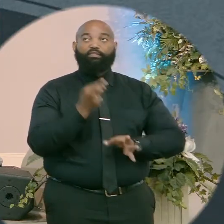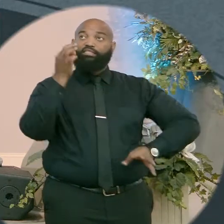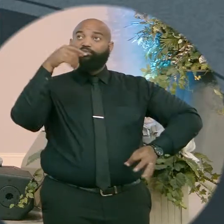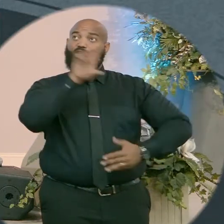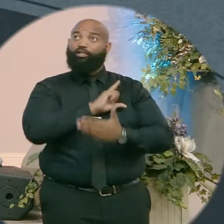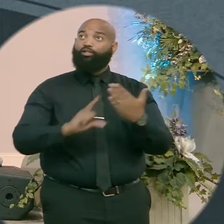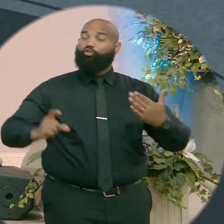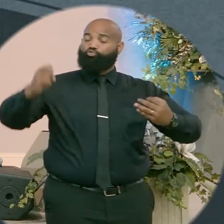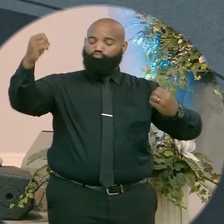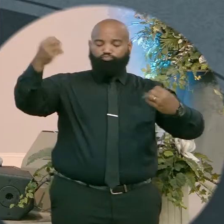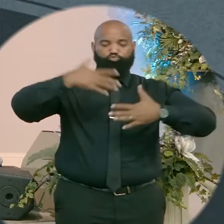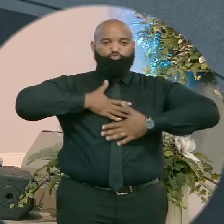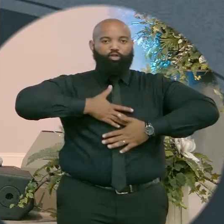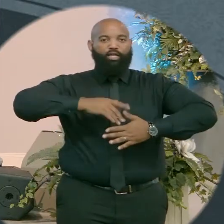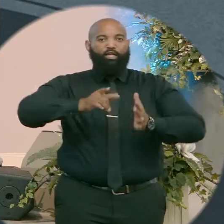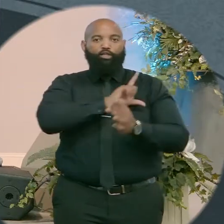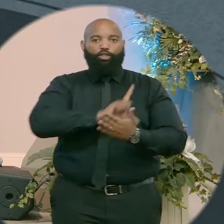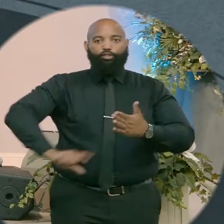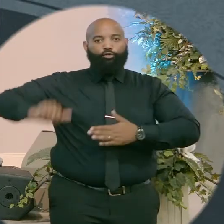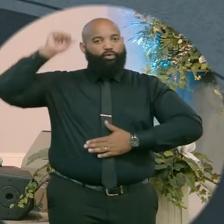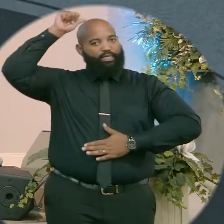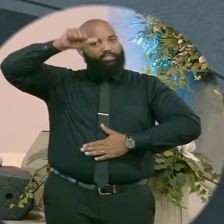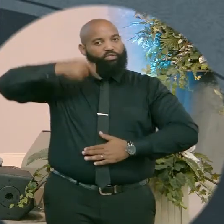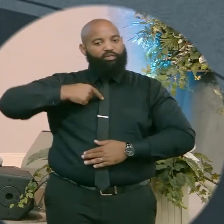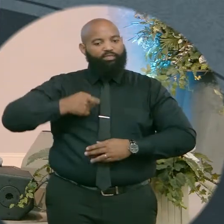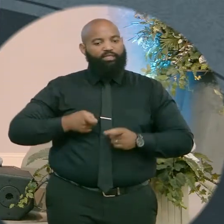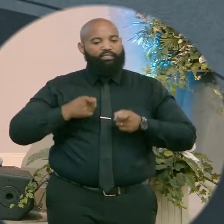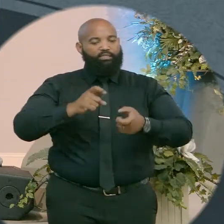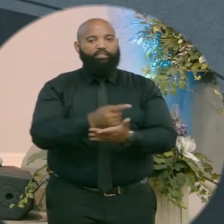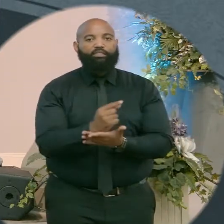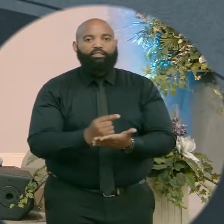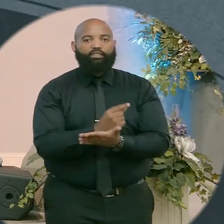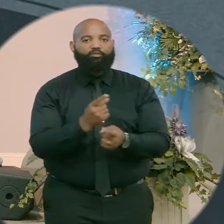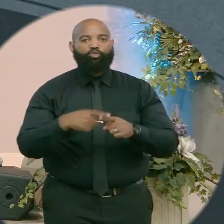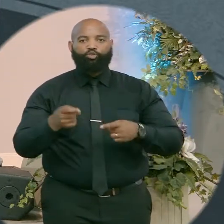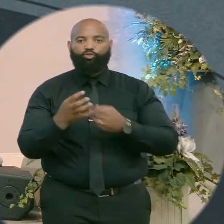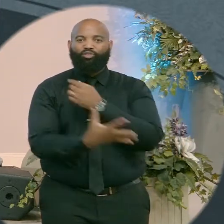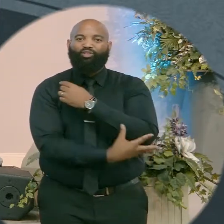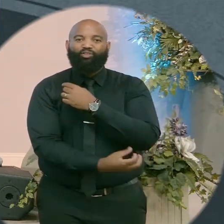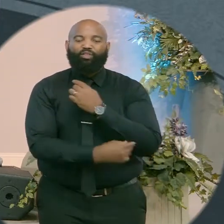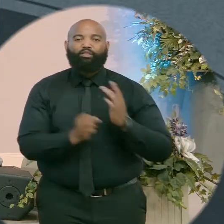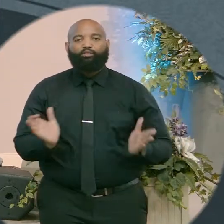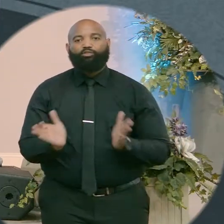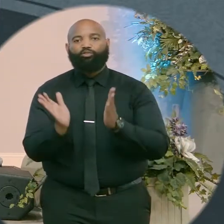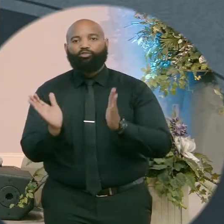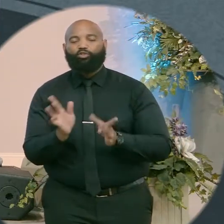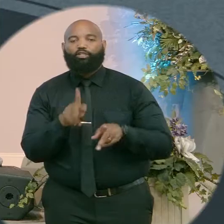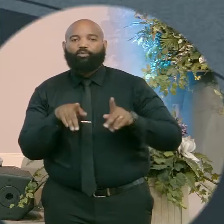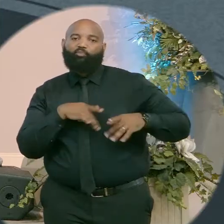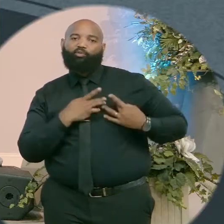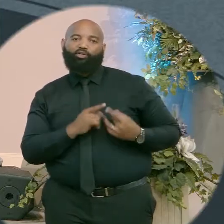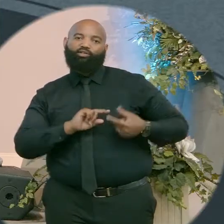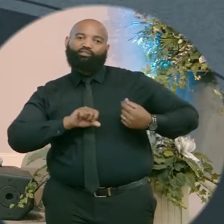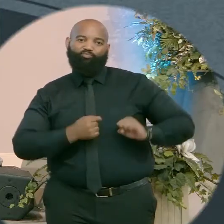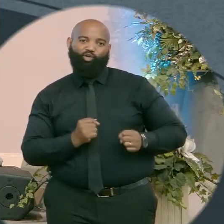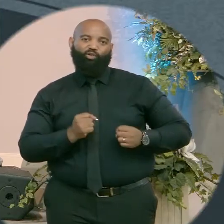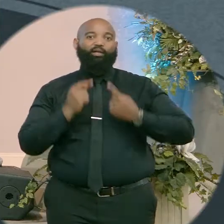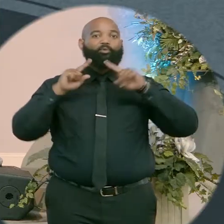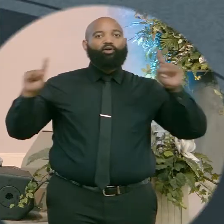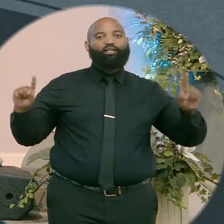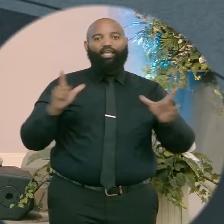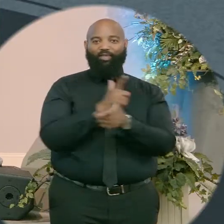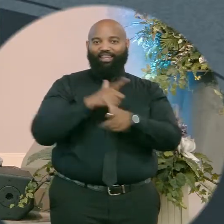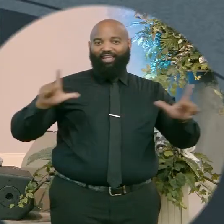me because the Lord has anointed me to bring good news to the poor. He has sent me to build up the broken heart and to proclaim liberty to the